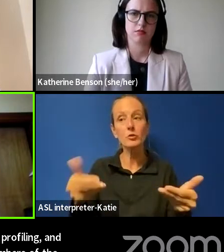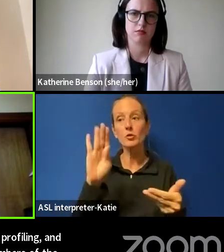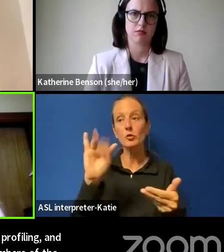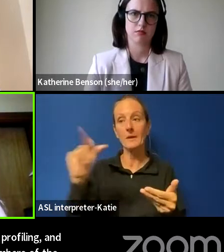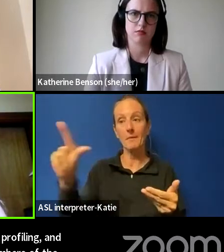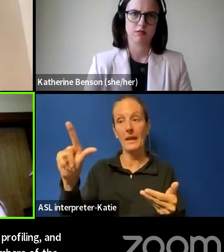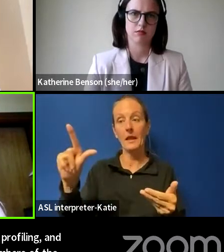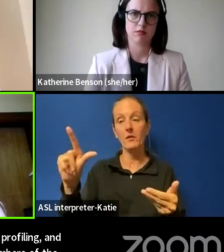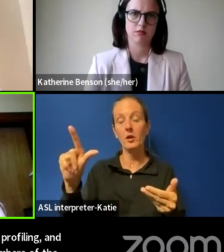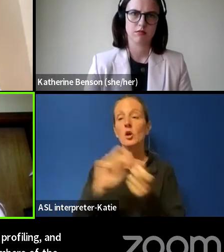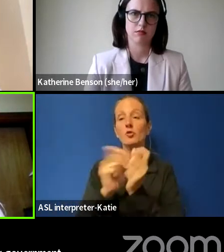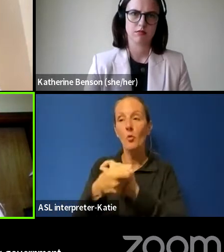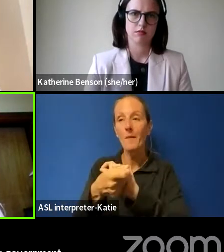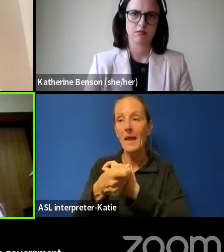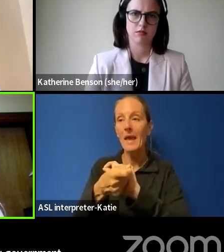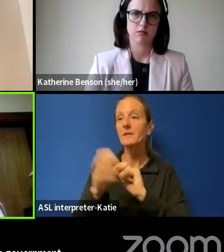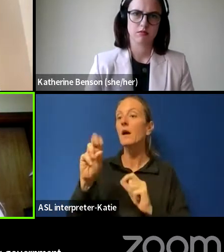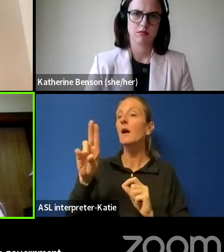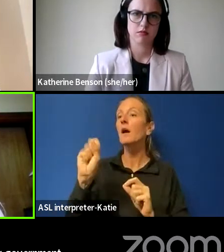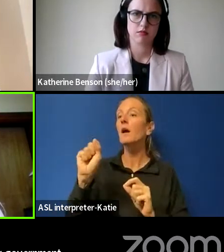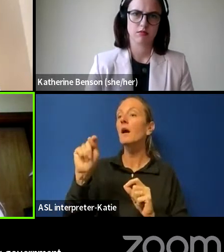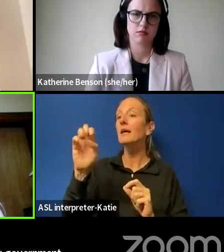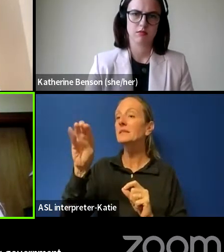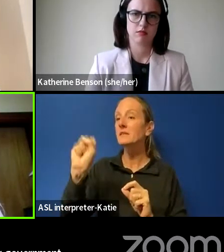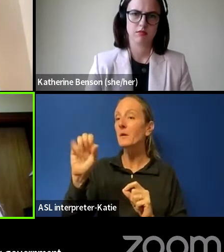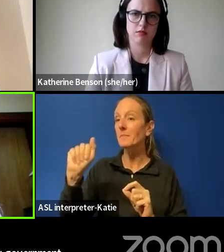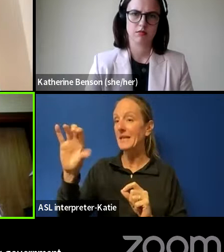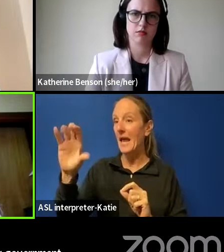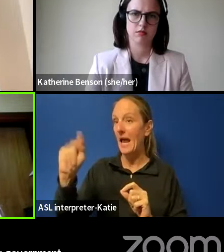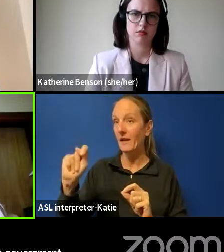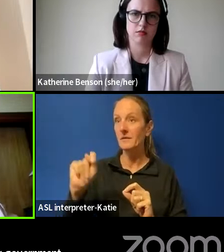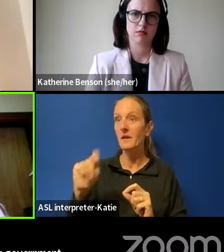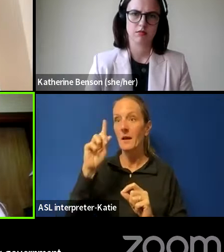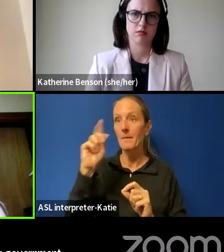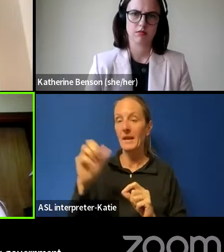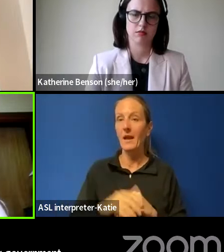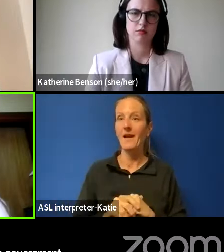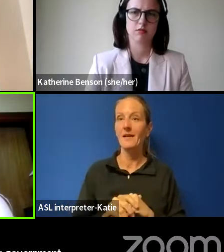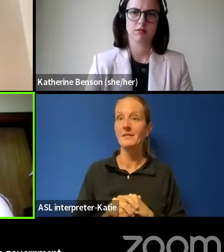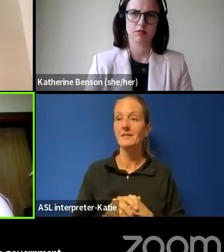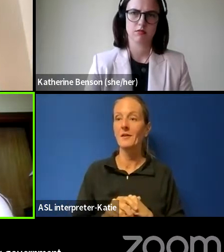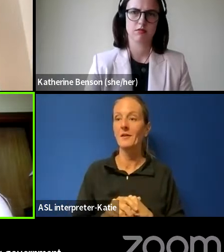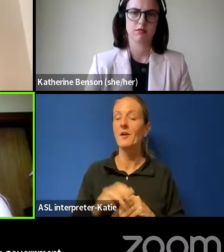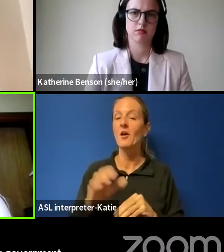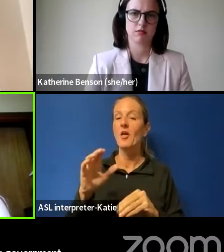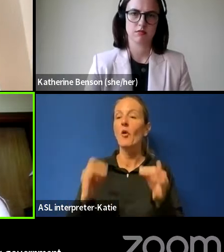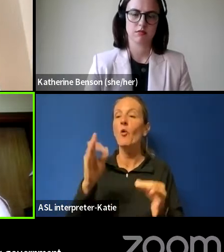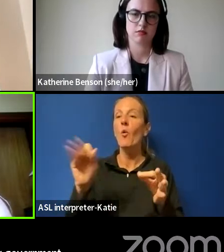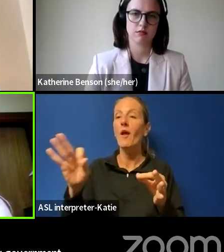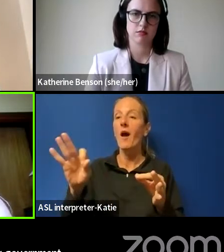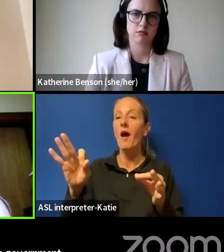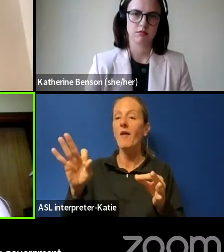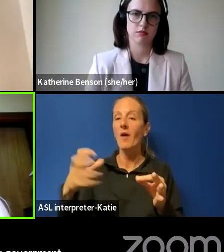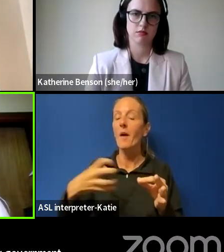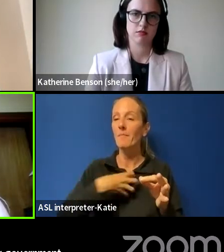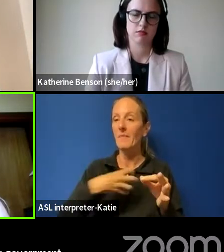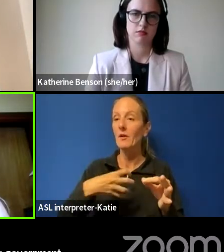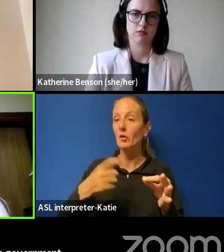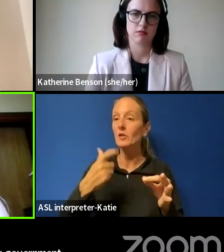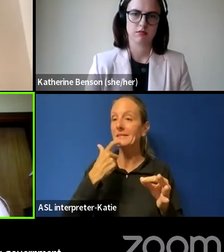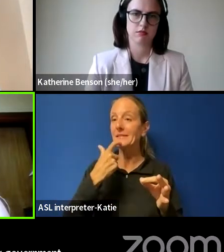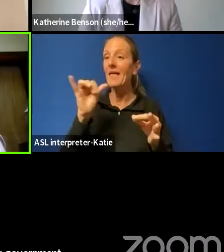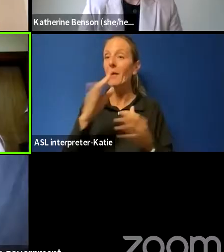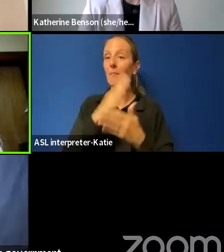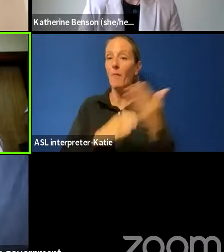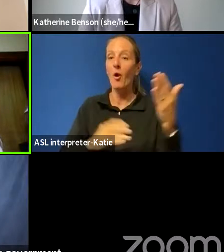the Customs Act. You know why? Because the Alberta Court of Appeal, just last year, declared that that part of the Customs Act